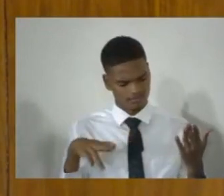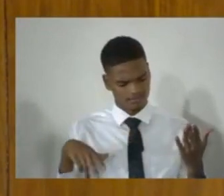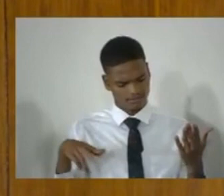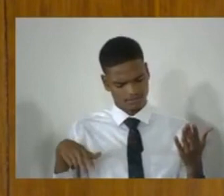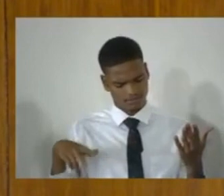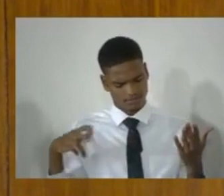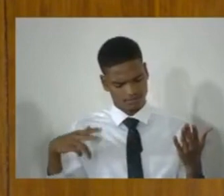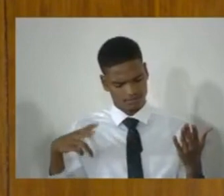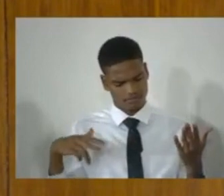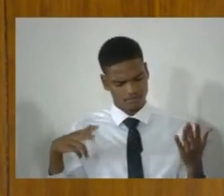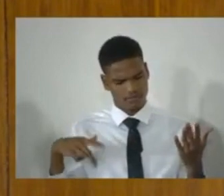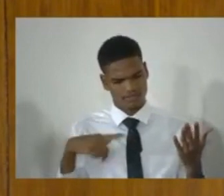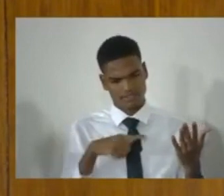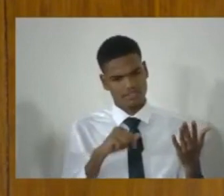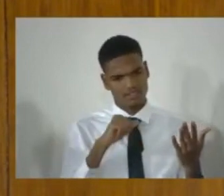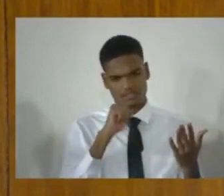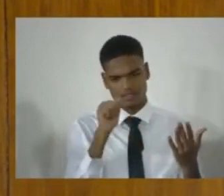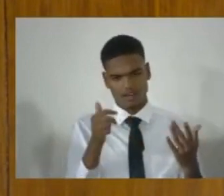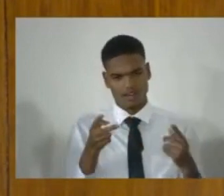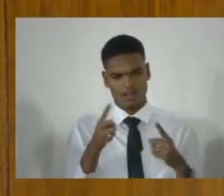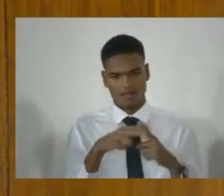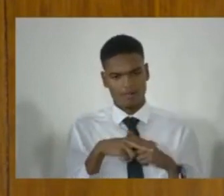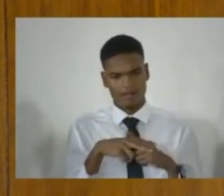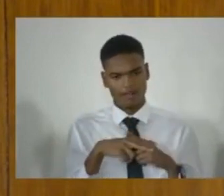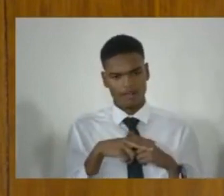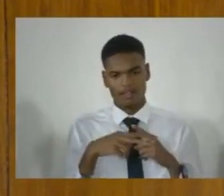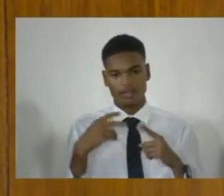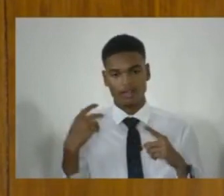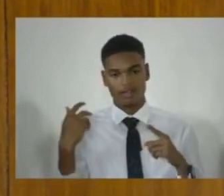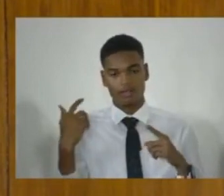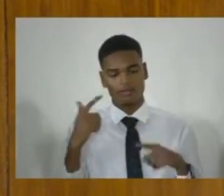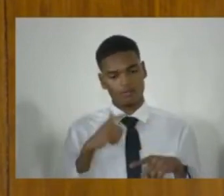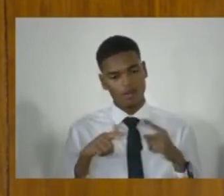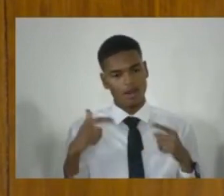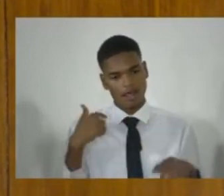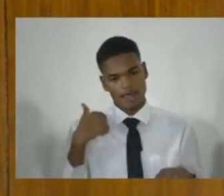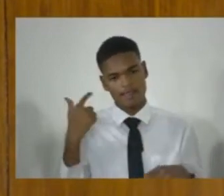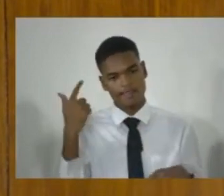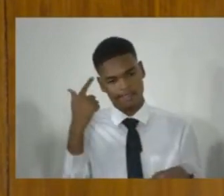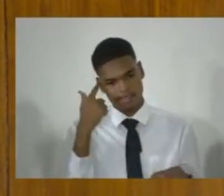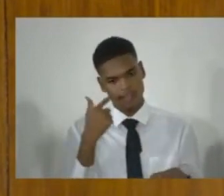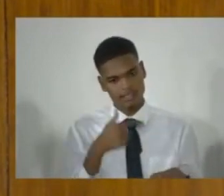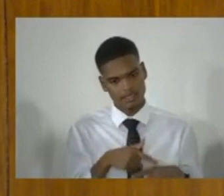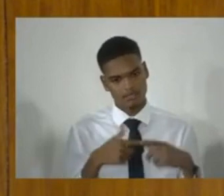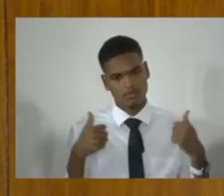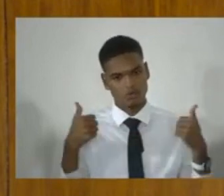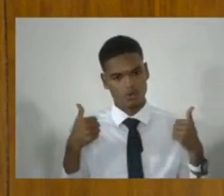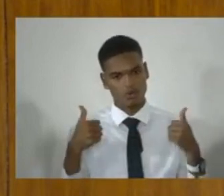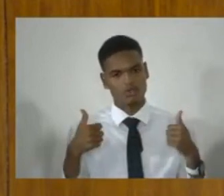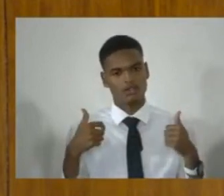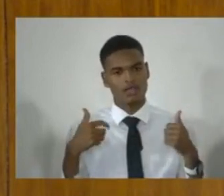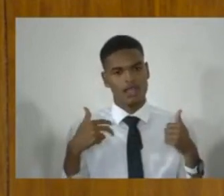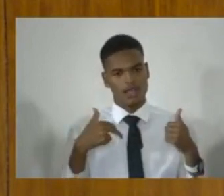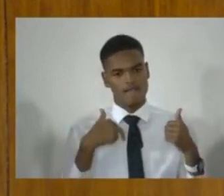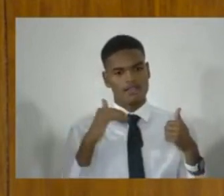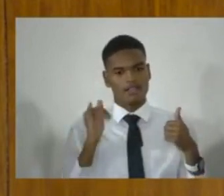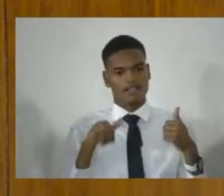it does not apply to pepper spray and mace. But I think it would be useful to have that said,